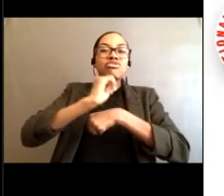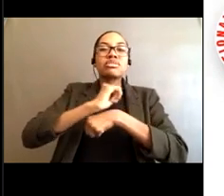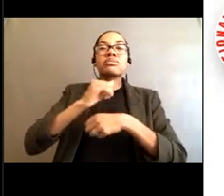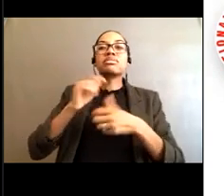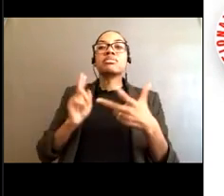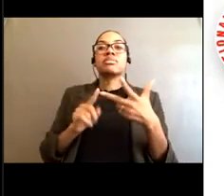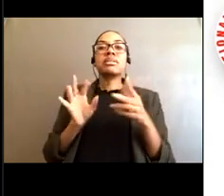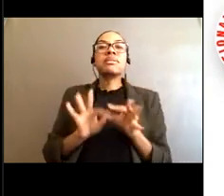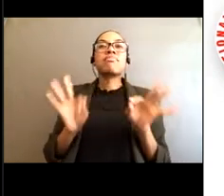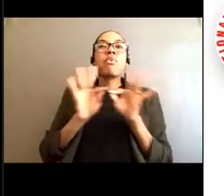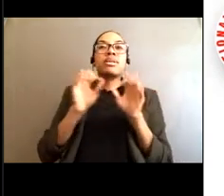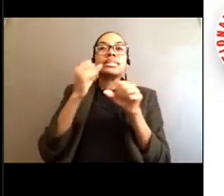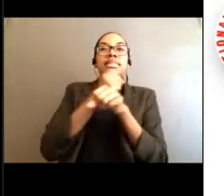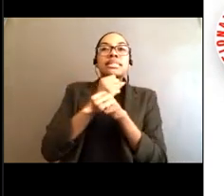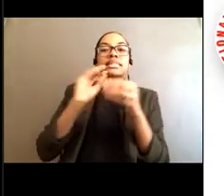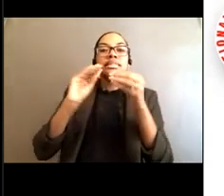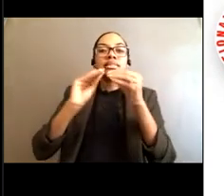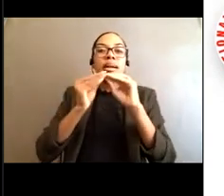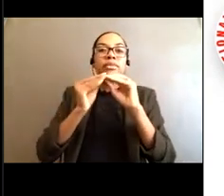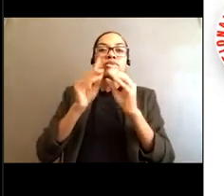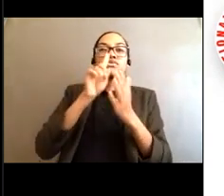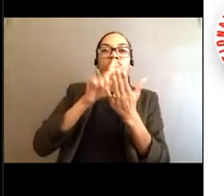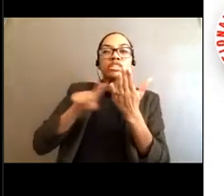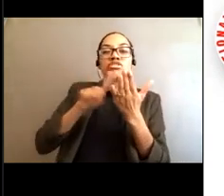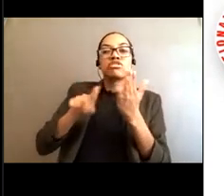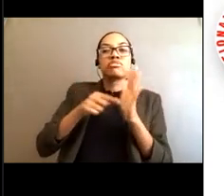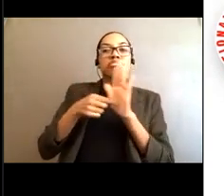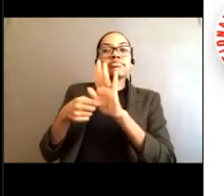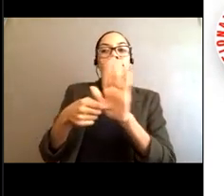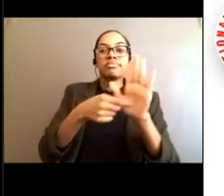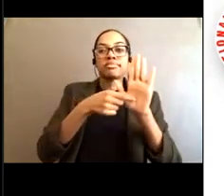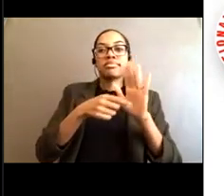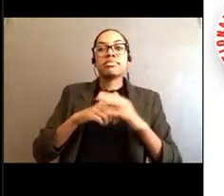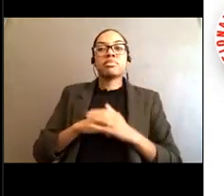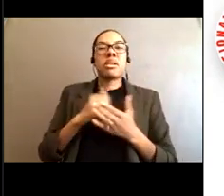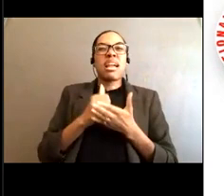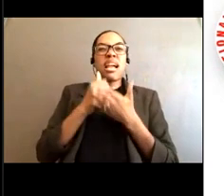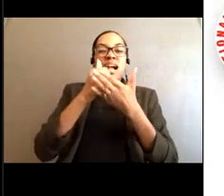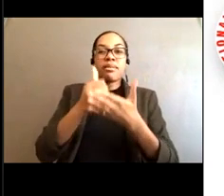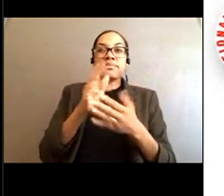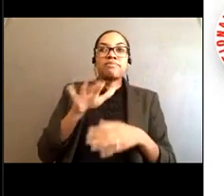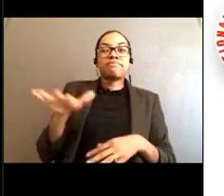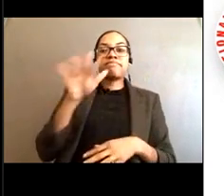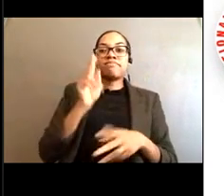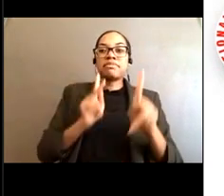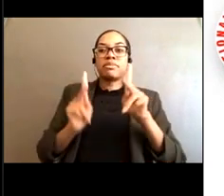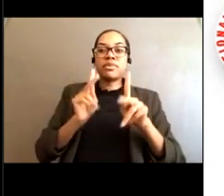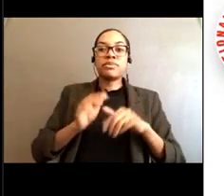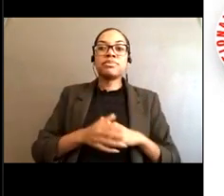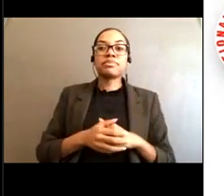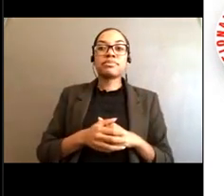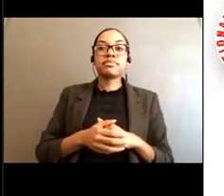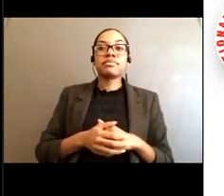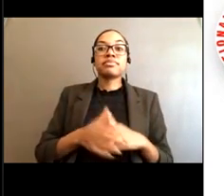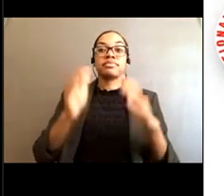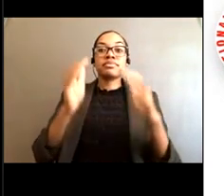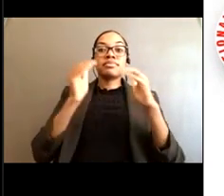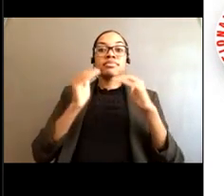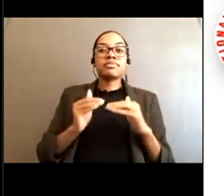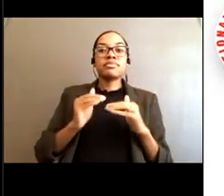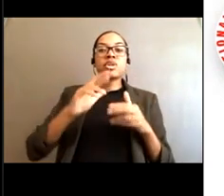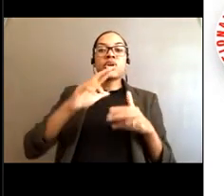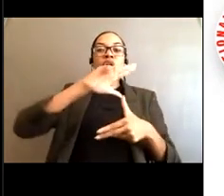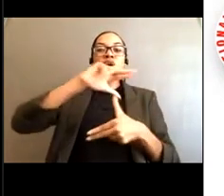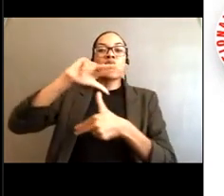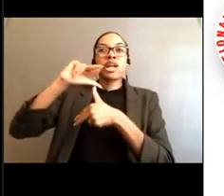many things from these statistics that can help people in the future. And then she's going to talk about the Hurricane Lorenzo rip